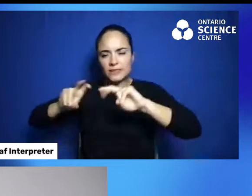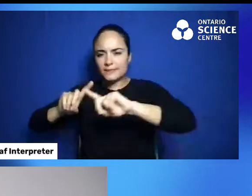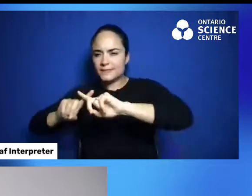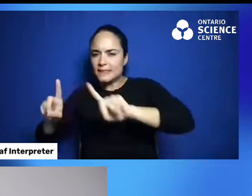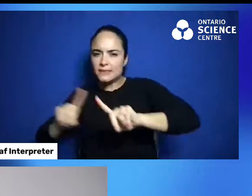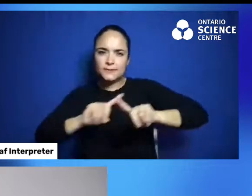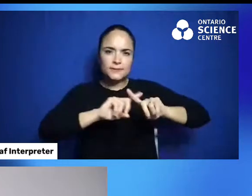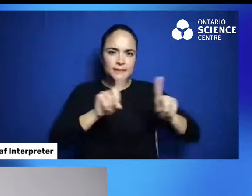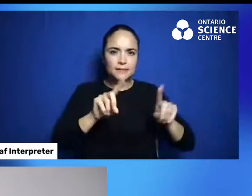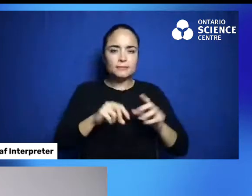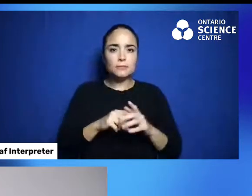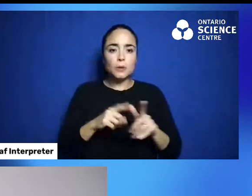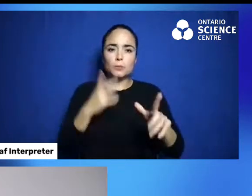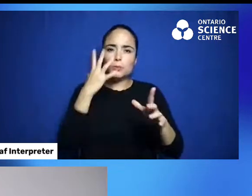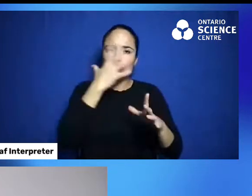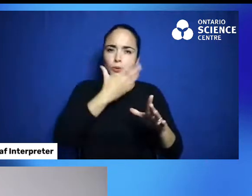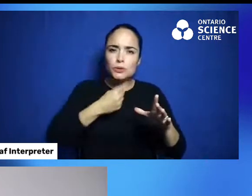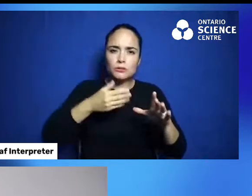has a beautiful lid.